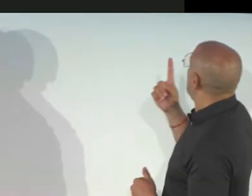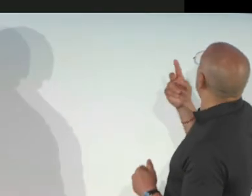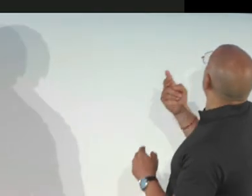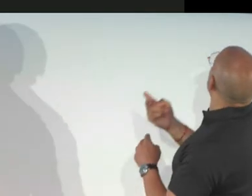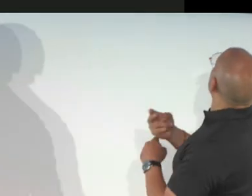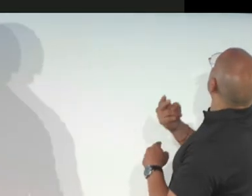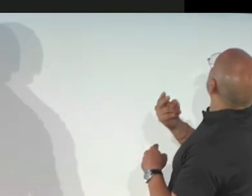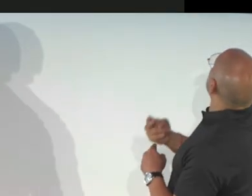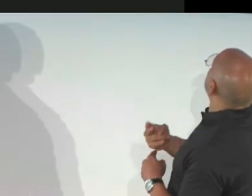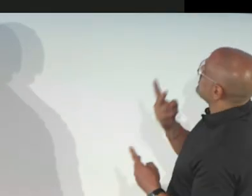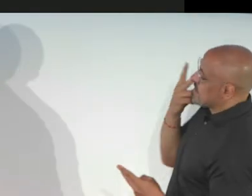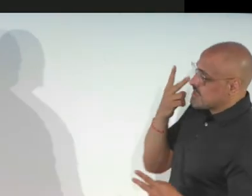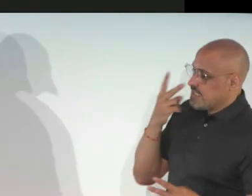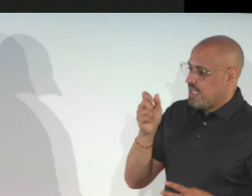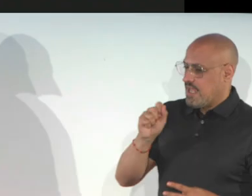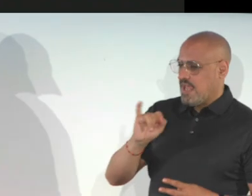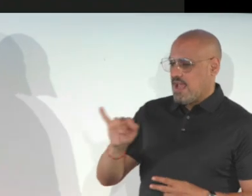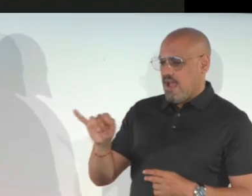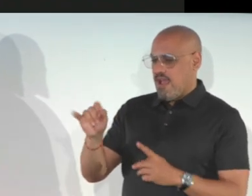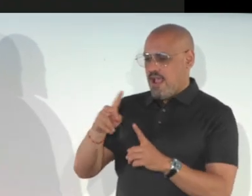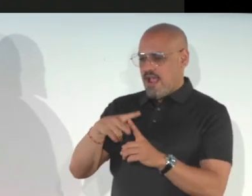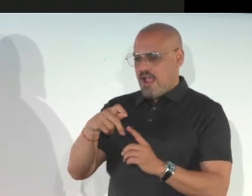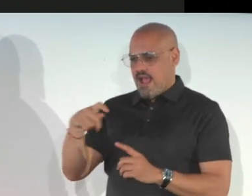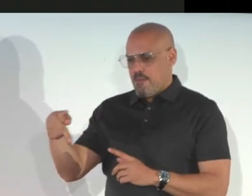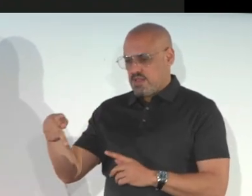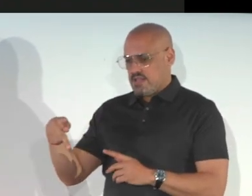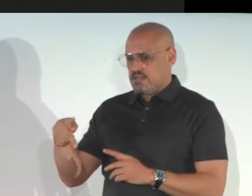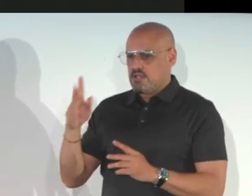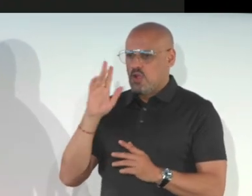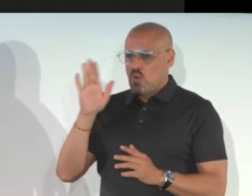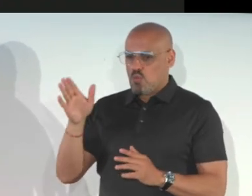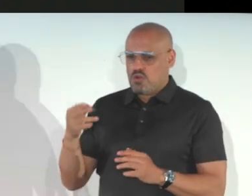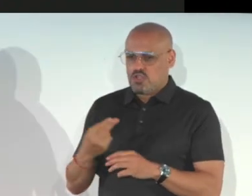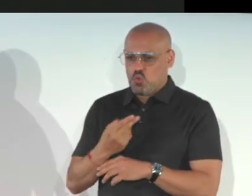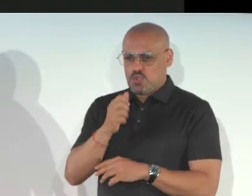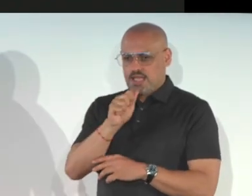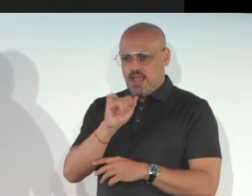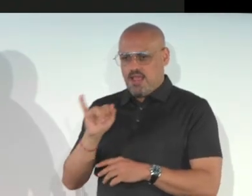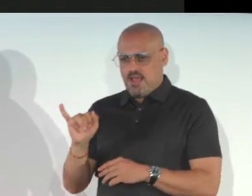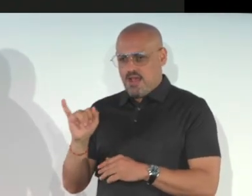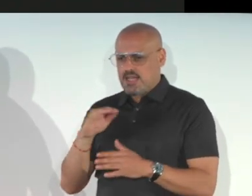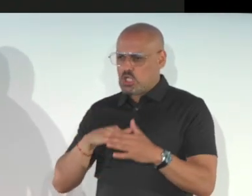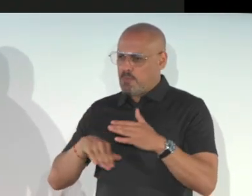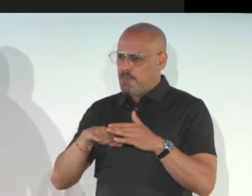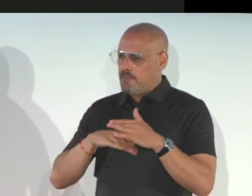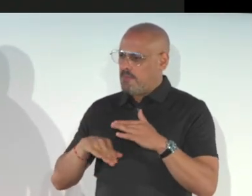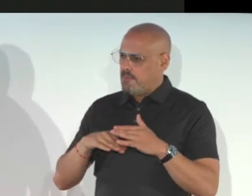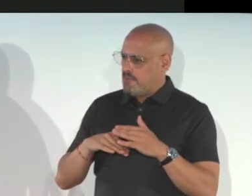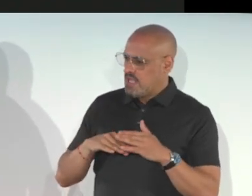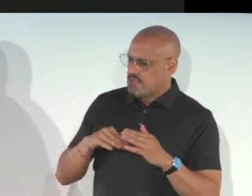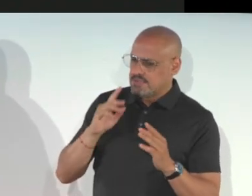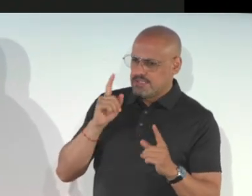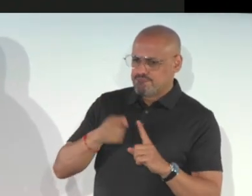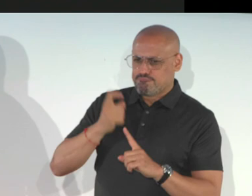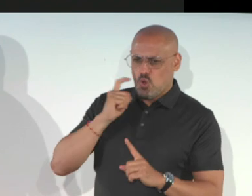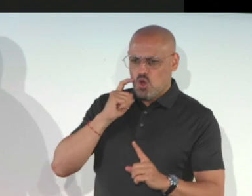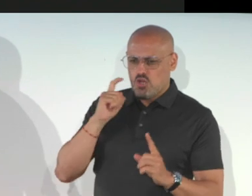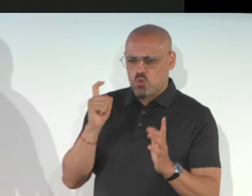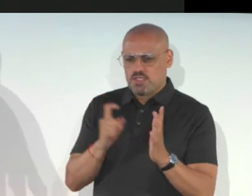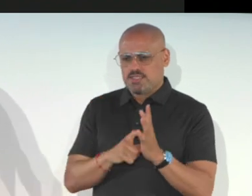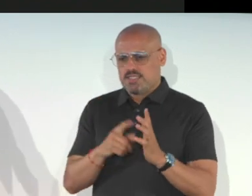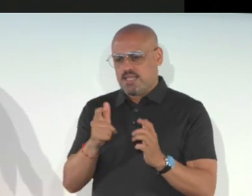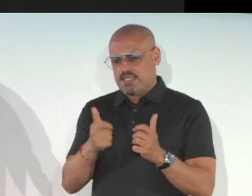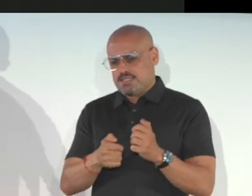For this one, we will use the Seeing AI application. And we will use AI to basically